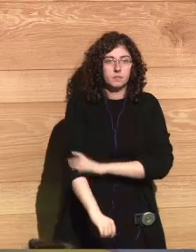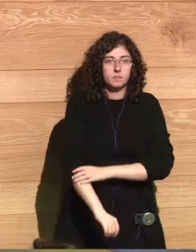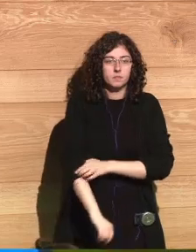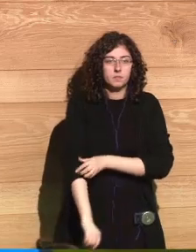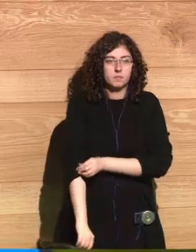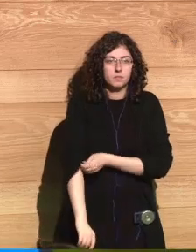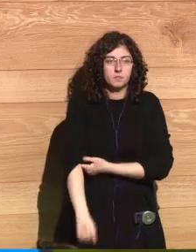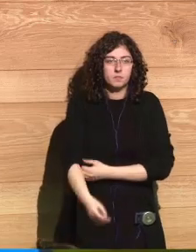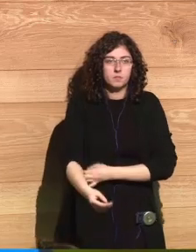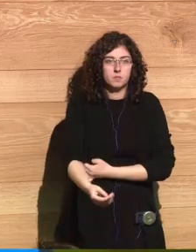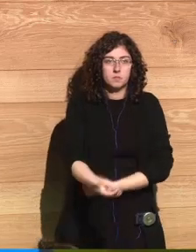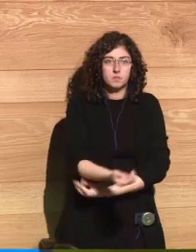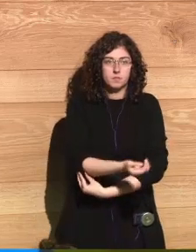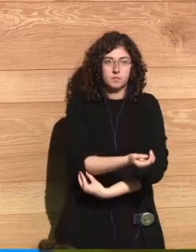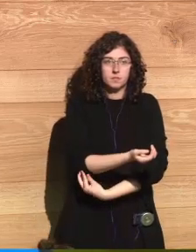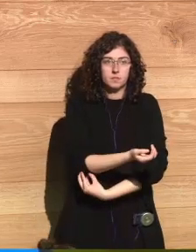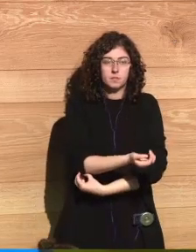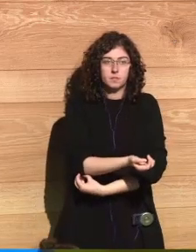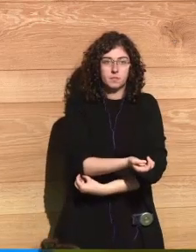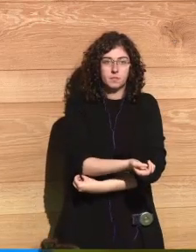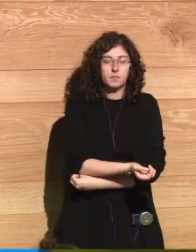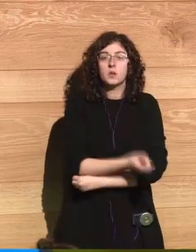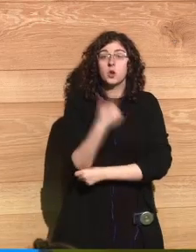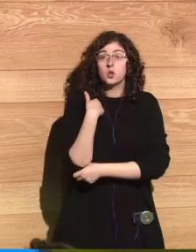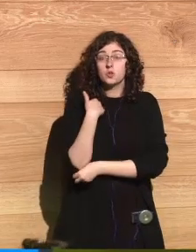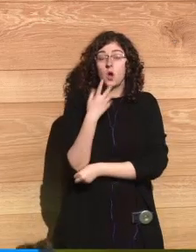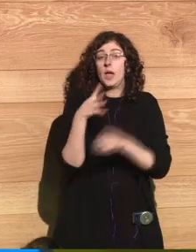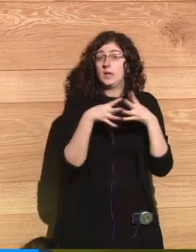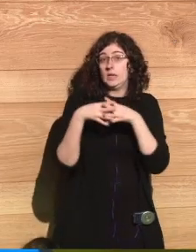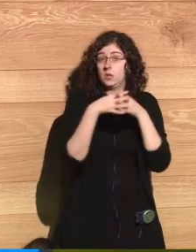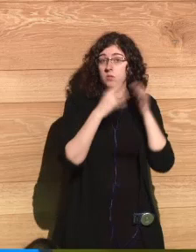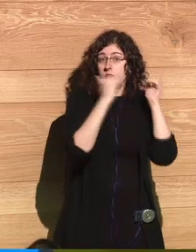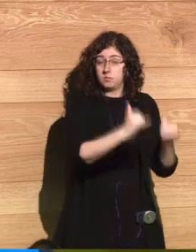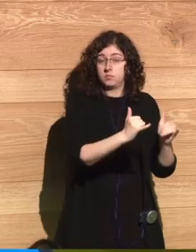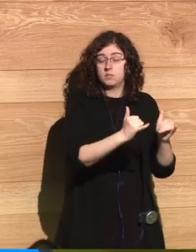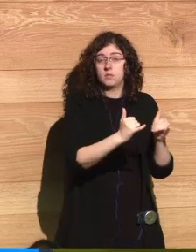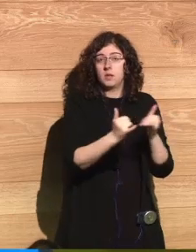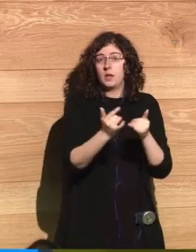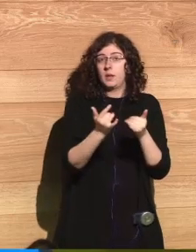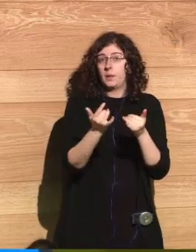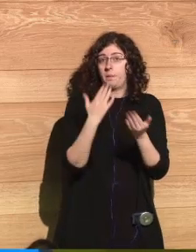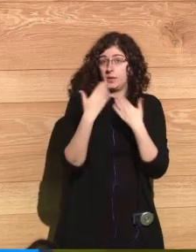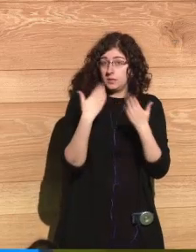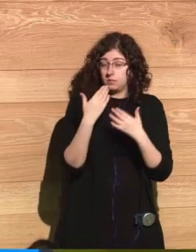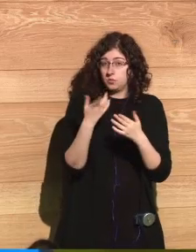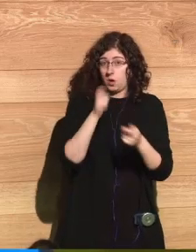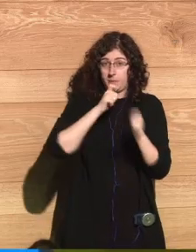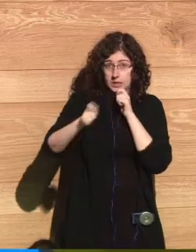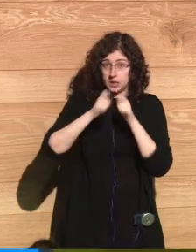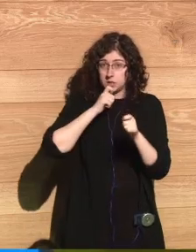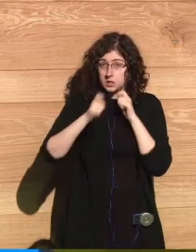So, I came to the United States, and I was interviewed by the press. And